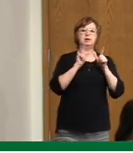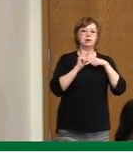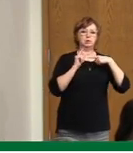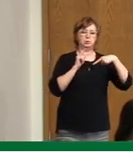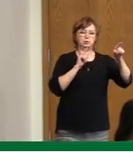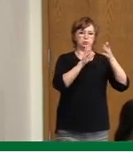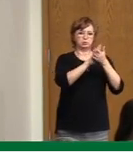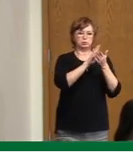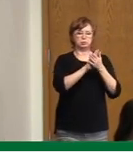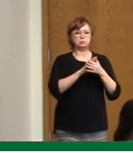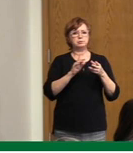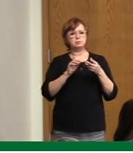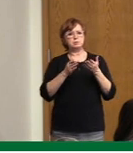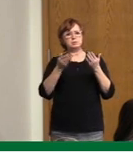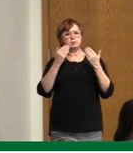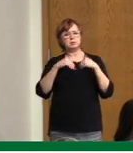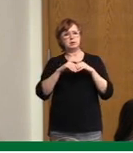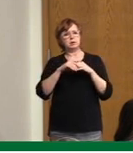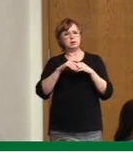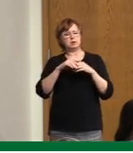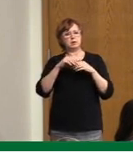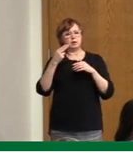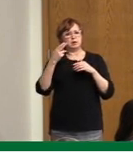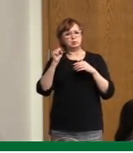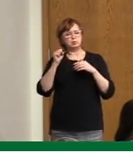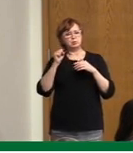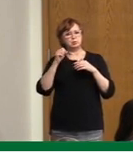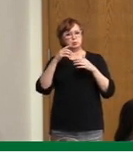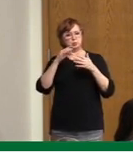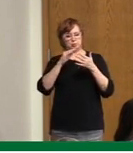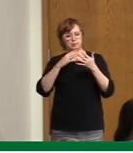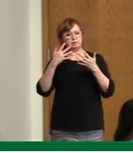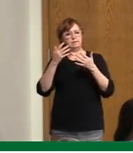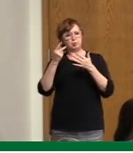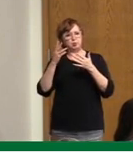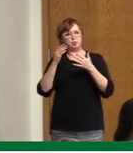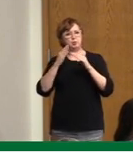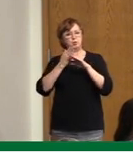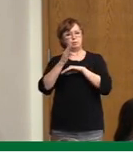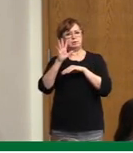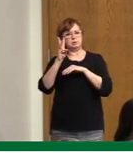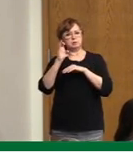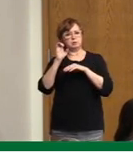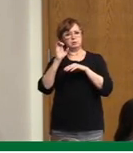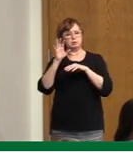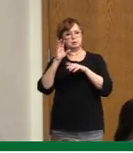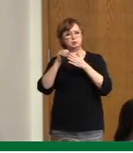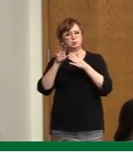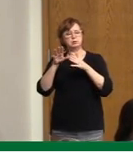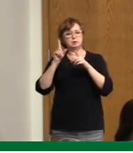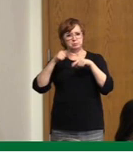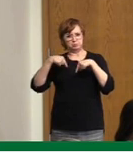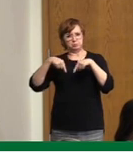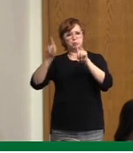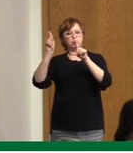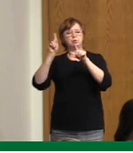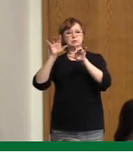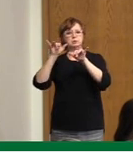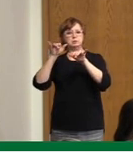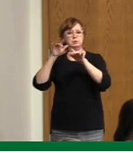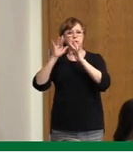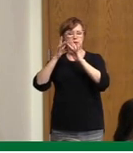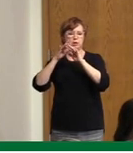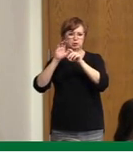3, alternate day attendance. Some schools have gone to online education or remote education only, and that's more for